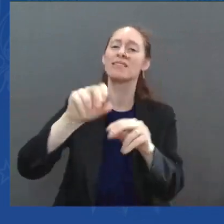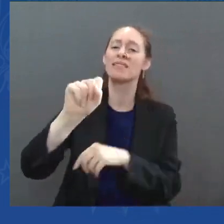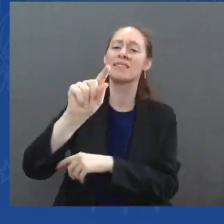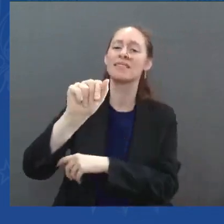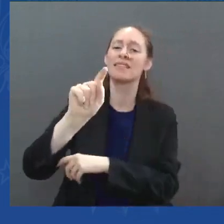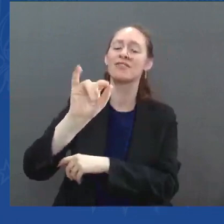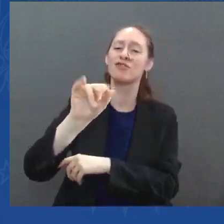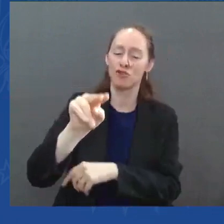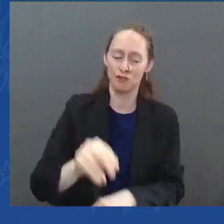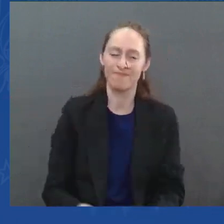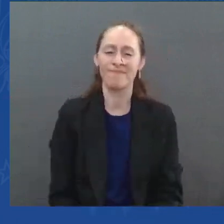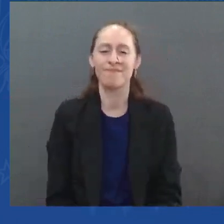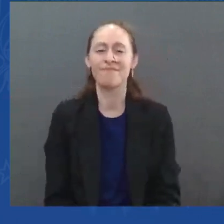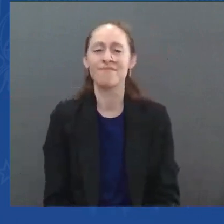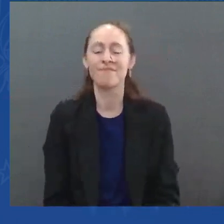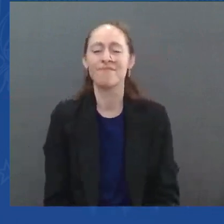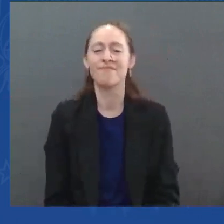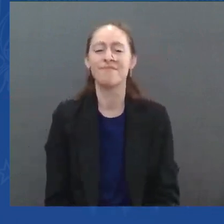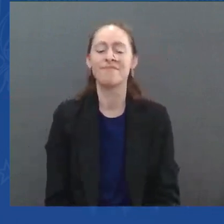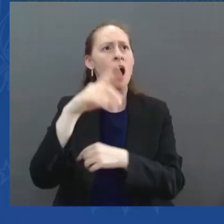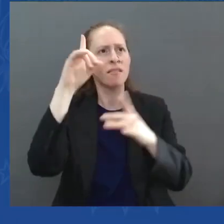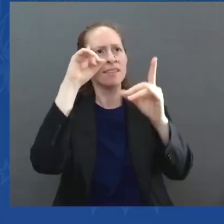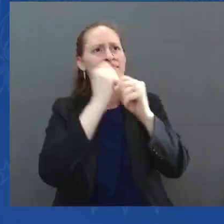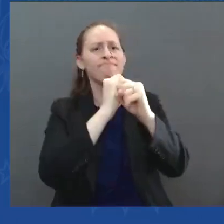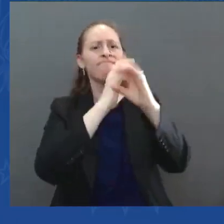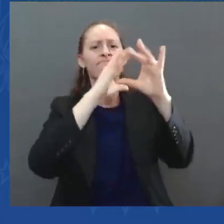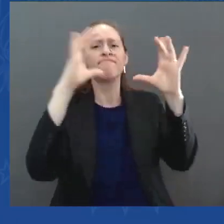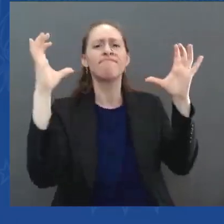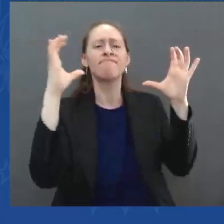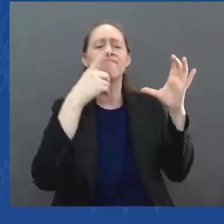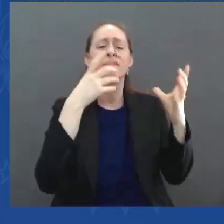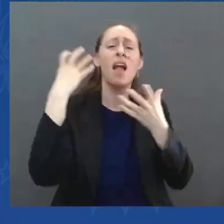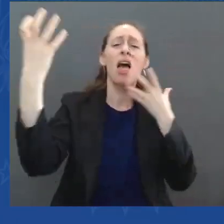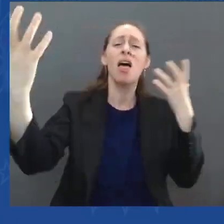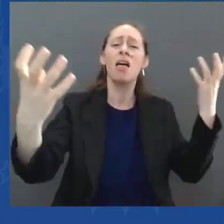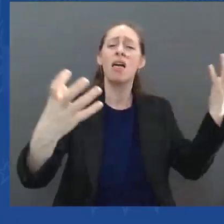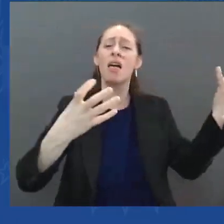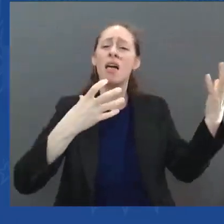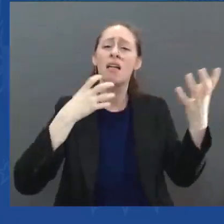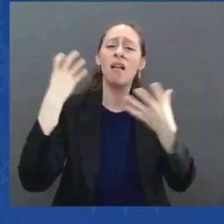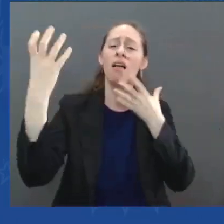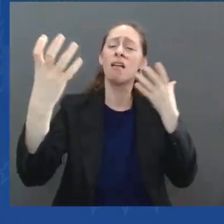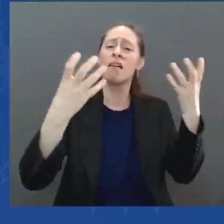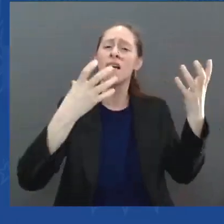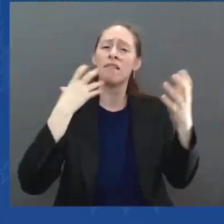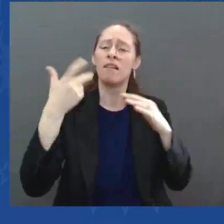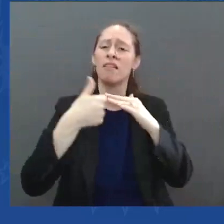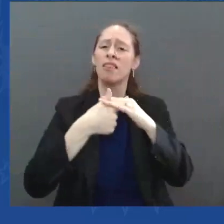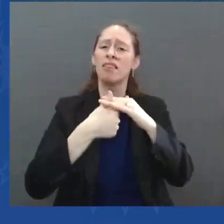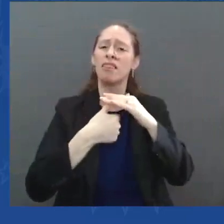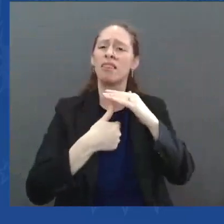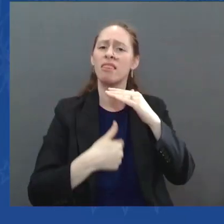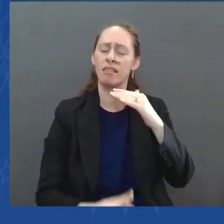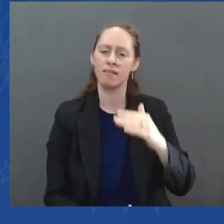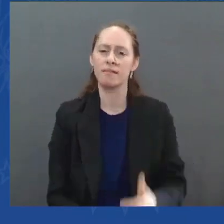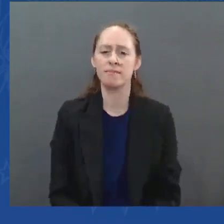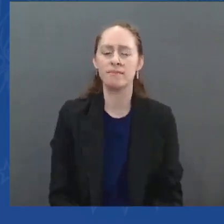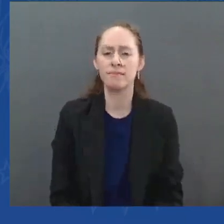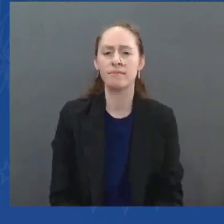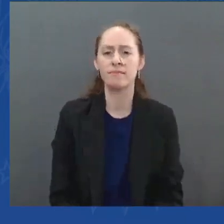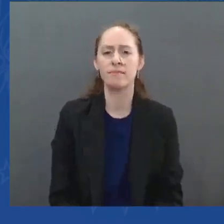rules she had to follow. Quote, be very purpose through your pain. To find purpose